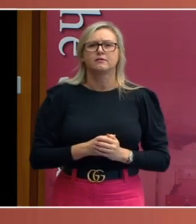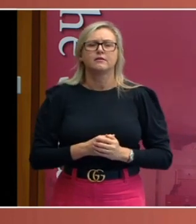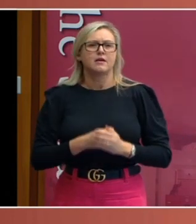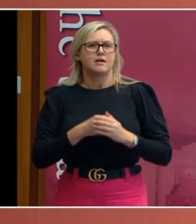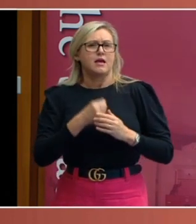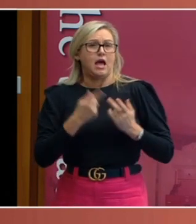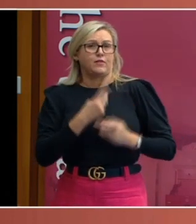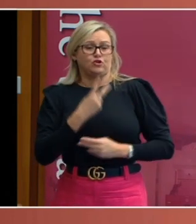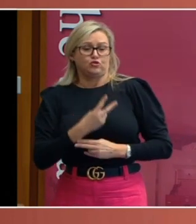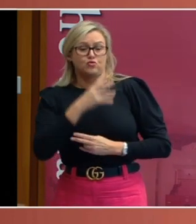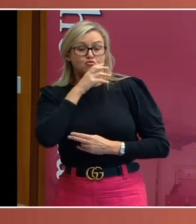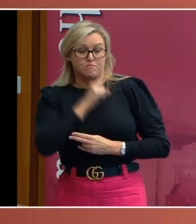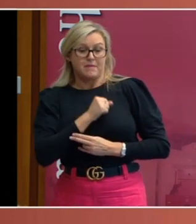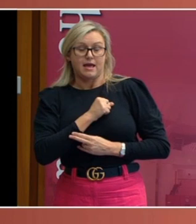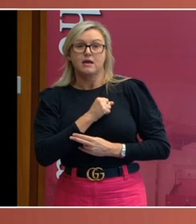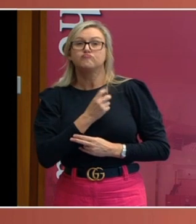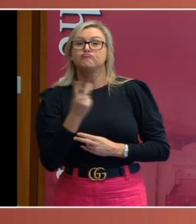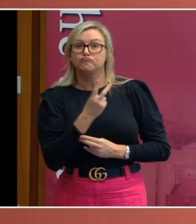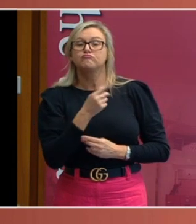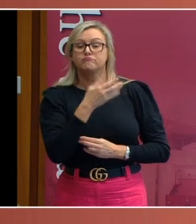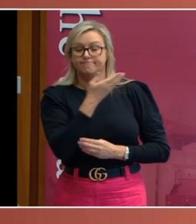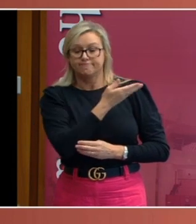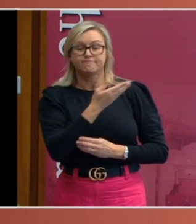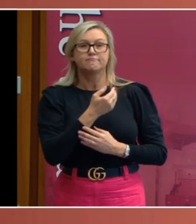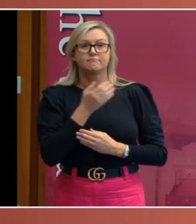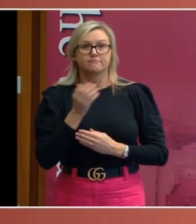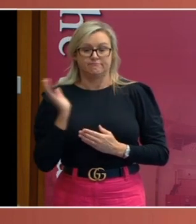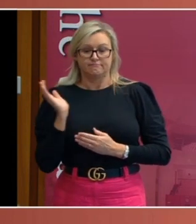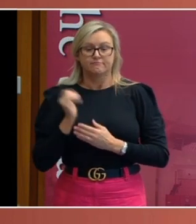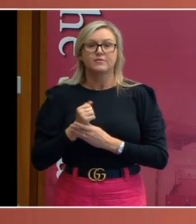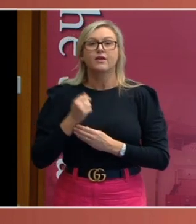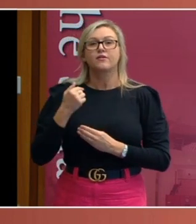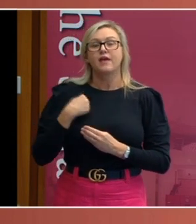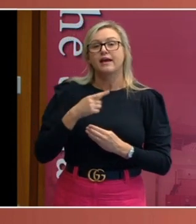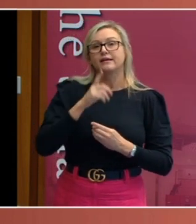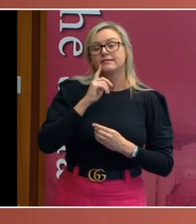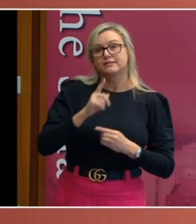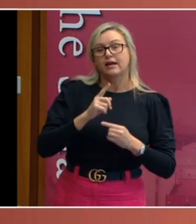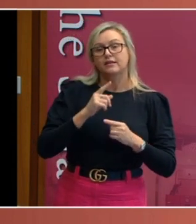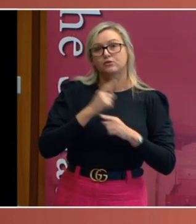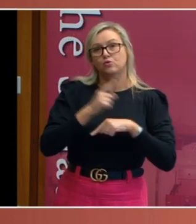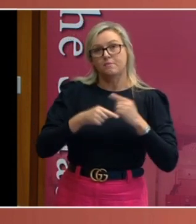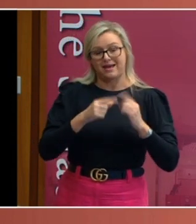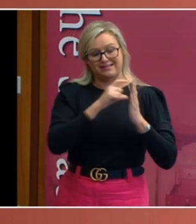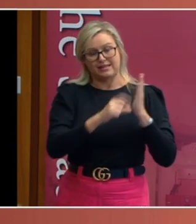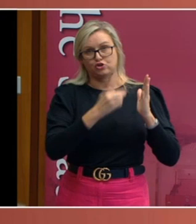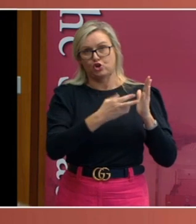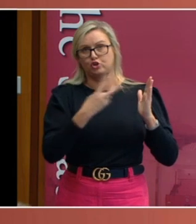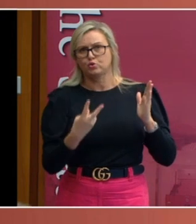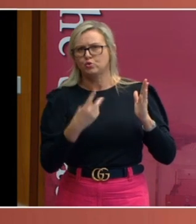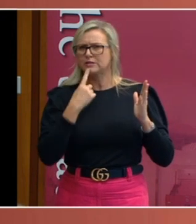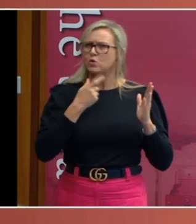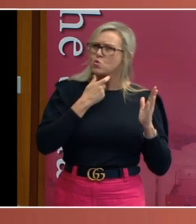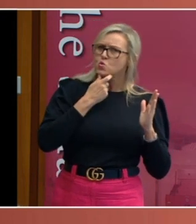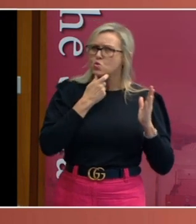Henry Higgins in the 1890s Constitutional Conventions raised the fear that this section 92 might prevent